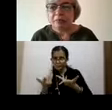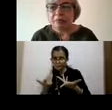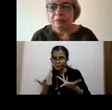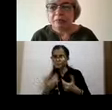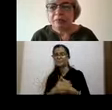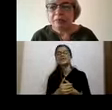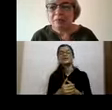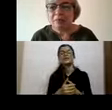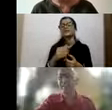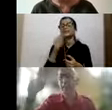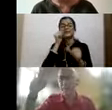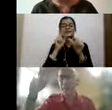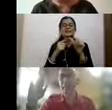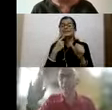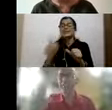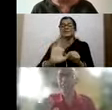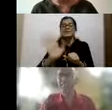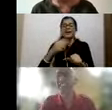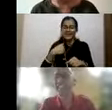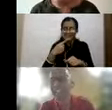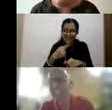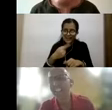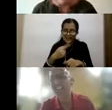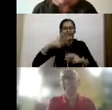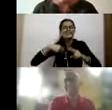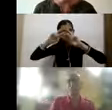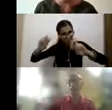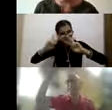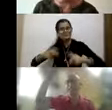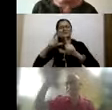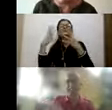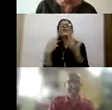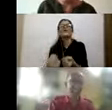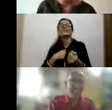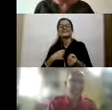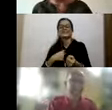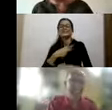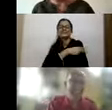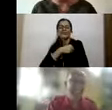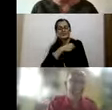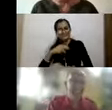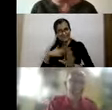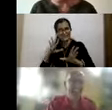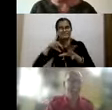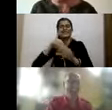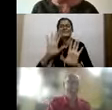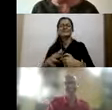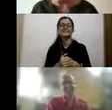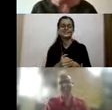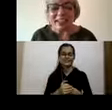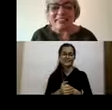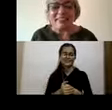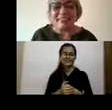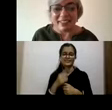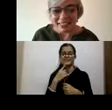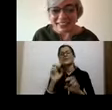No, that was for saying, I will come and do the research. Volunteer already. Okay. So and then finally, I